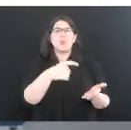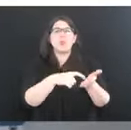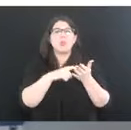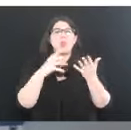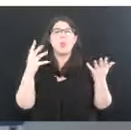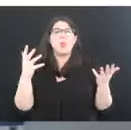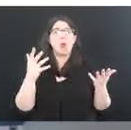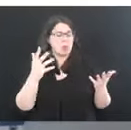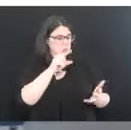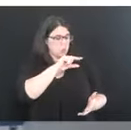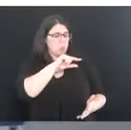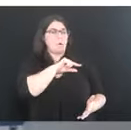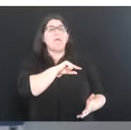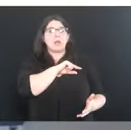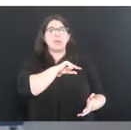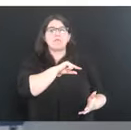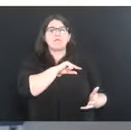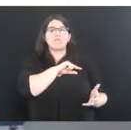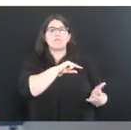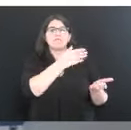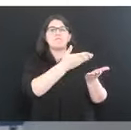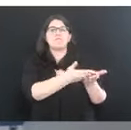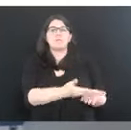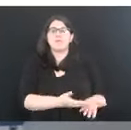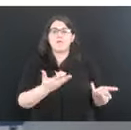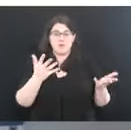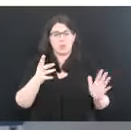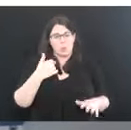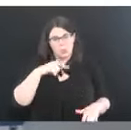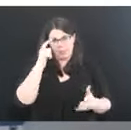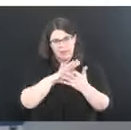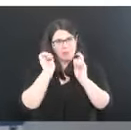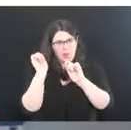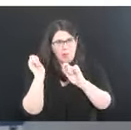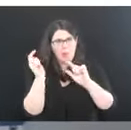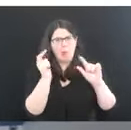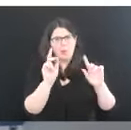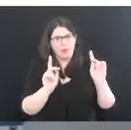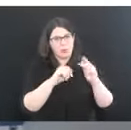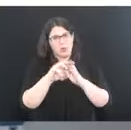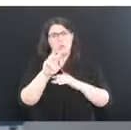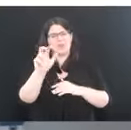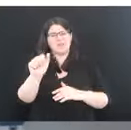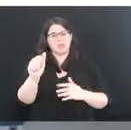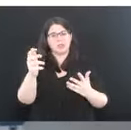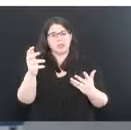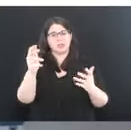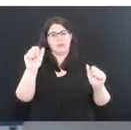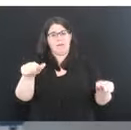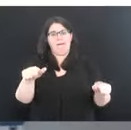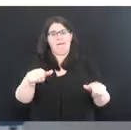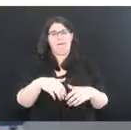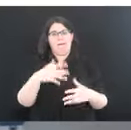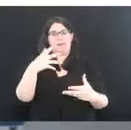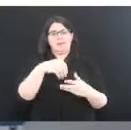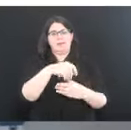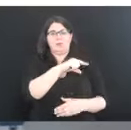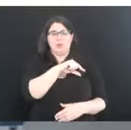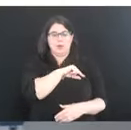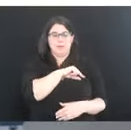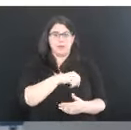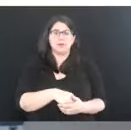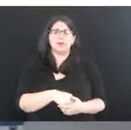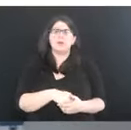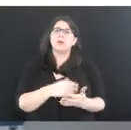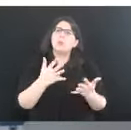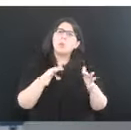eligible and self-attest, which we believe every West Virginian can do. And this is particularly critical for